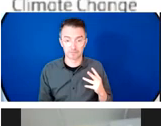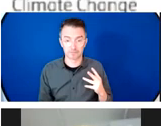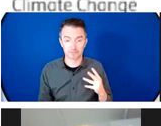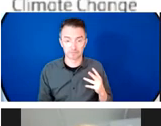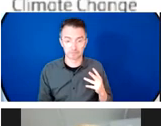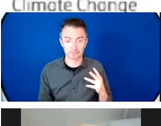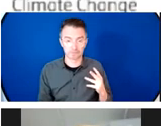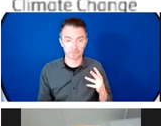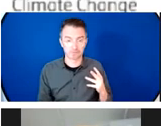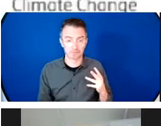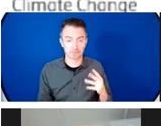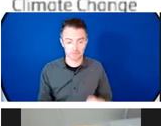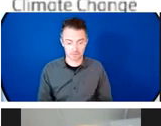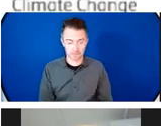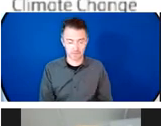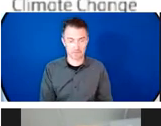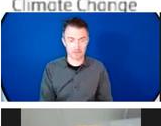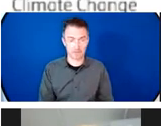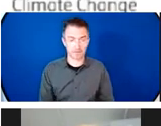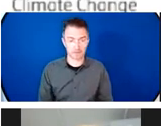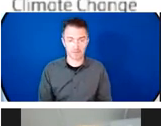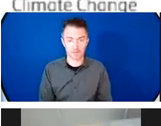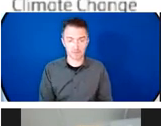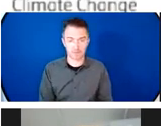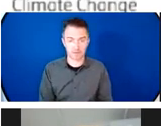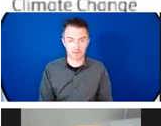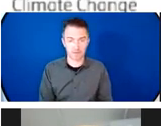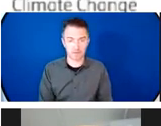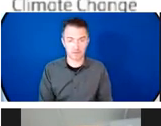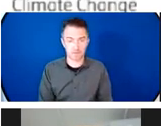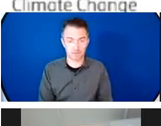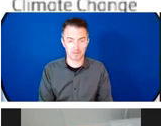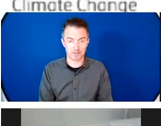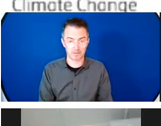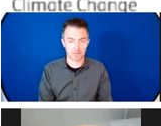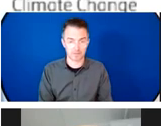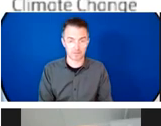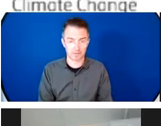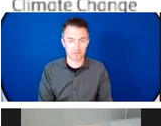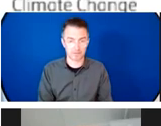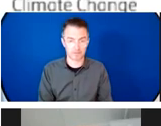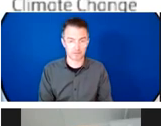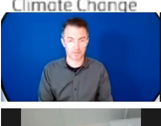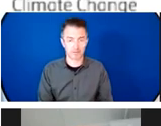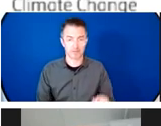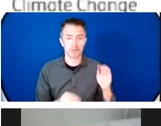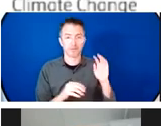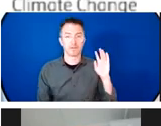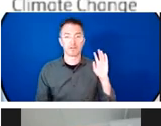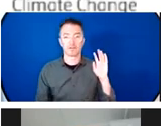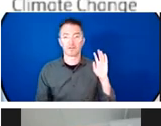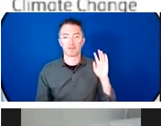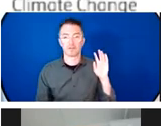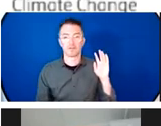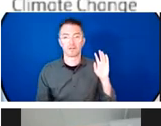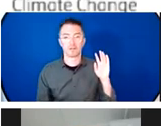target the implementation of these adaptation measures for climate which respond to the needs of women, children, and the